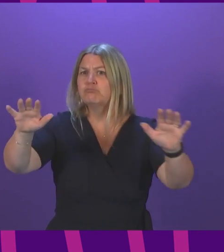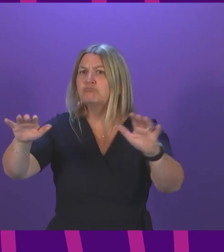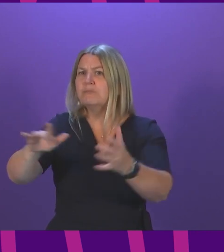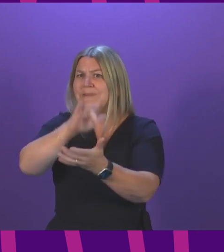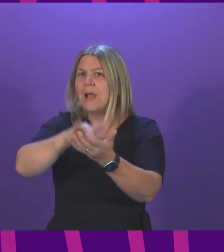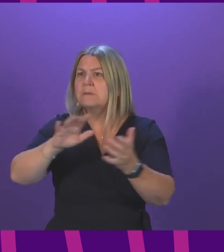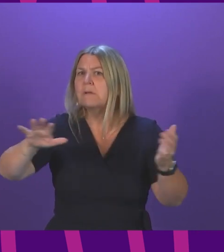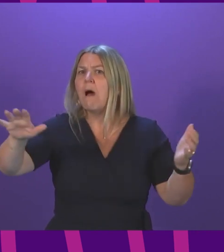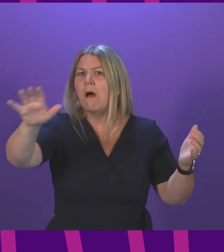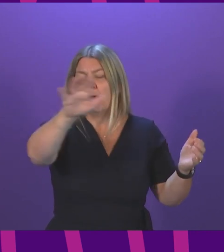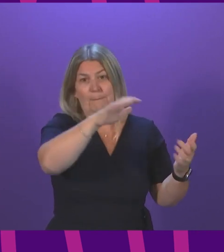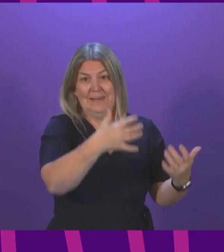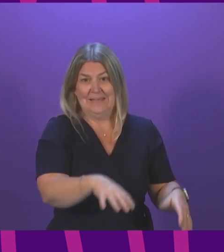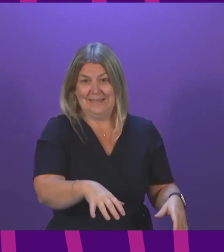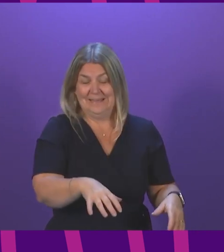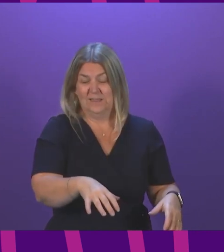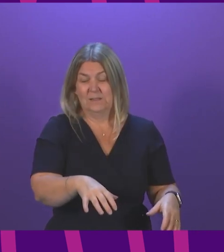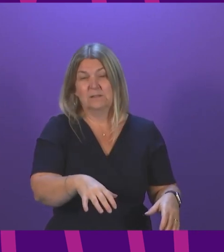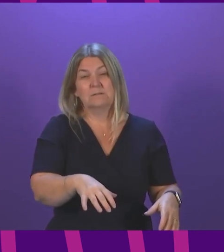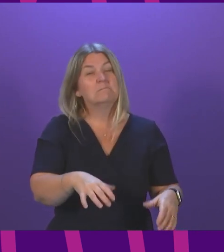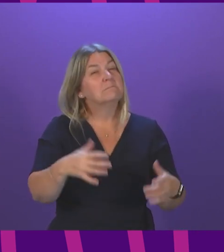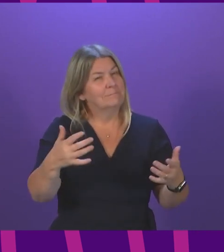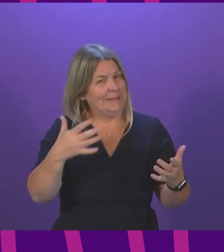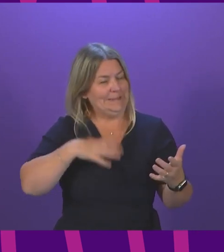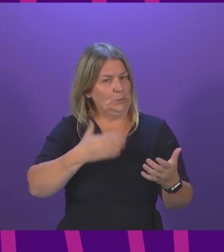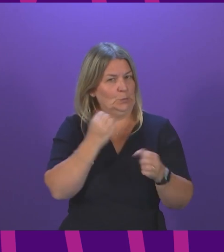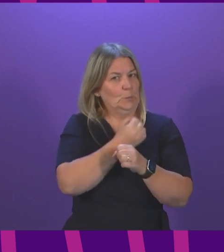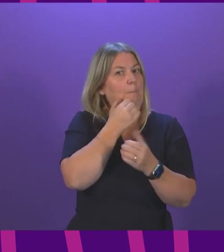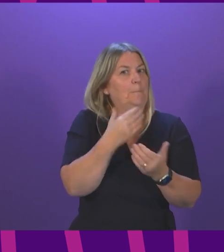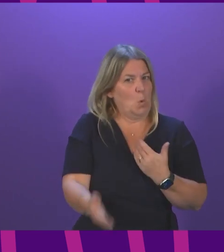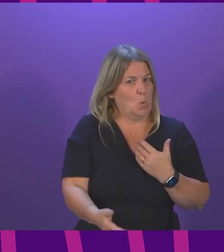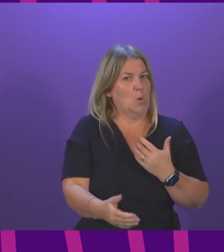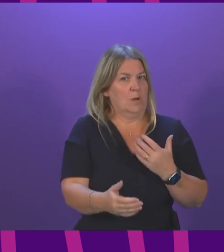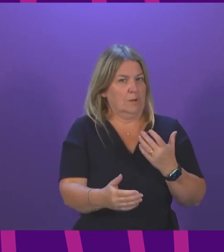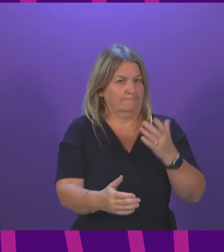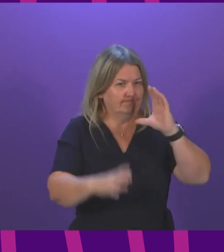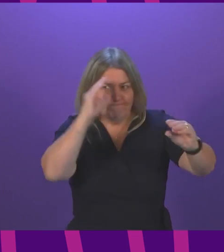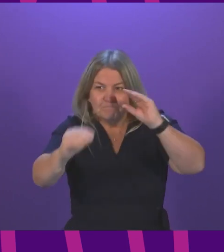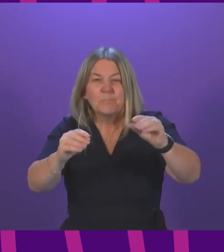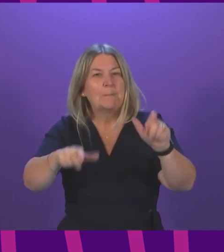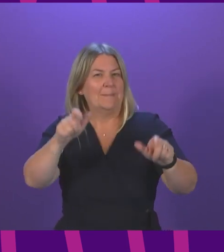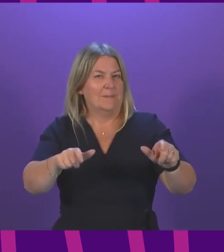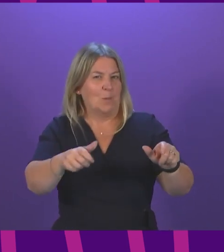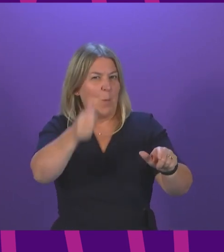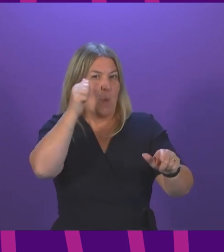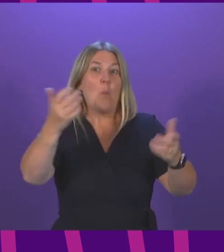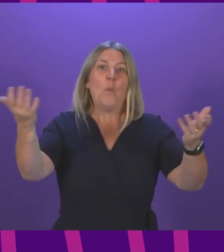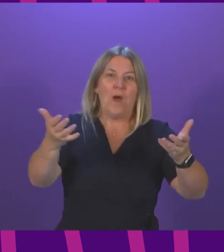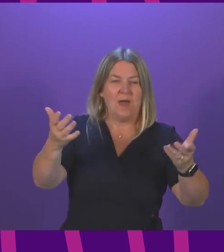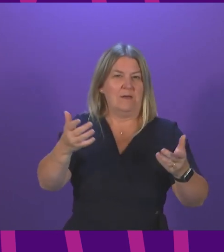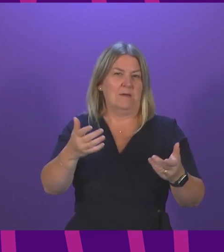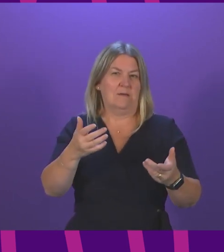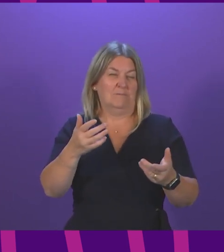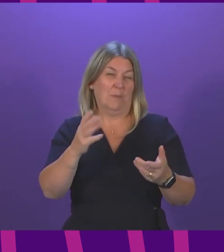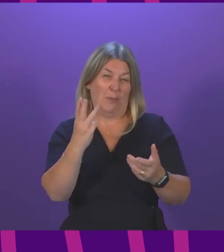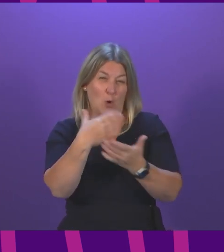generally across the country. We've got to do more around communication, doing what we can to work with the third sector, working with faith leaders, for